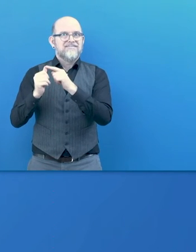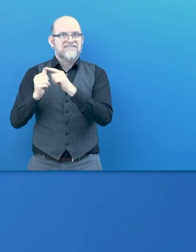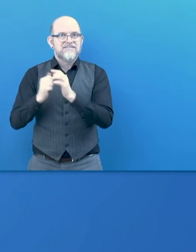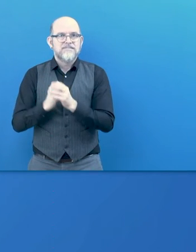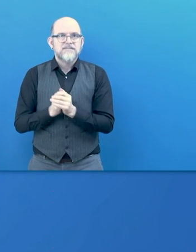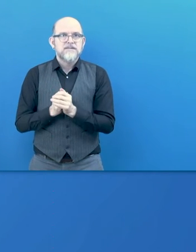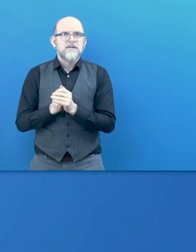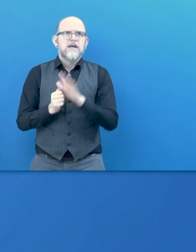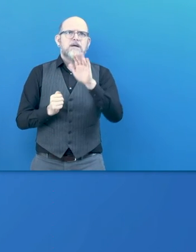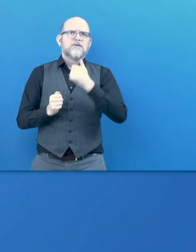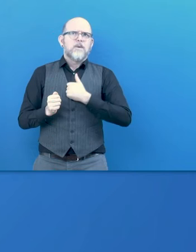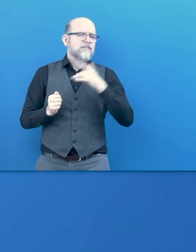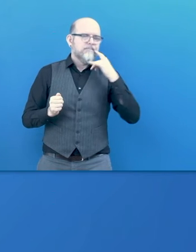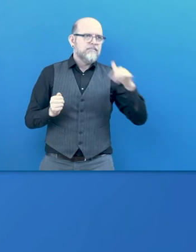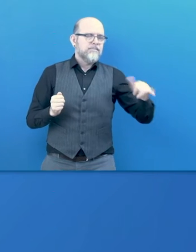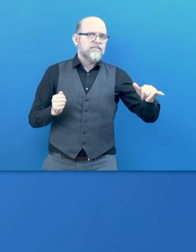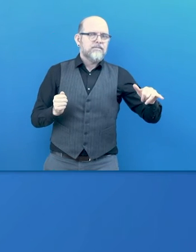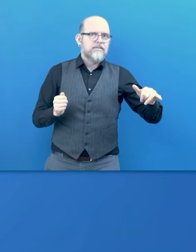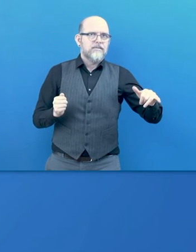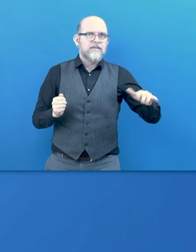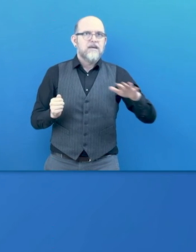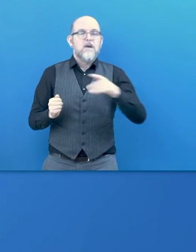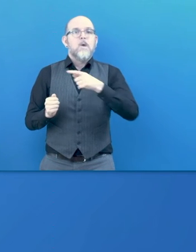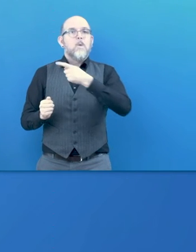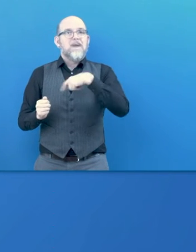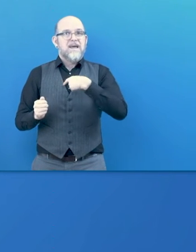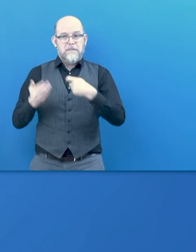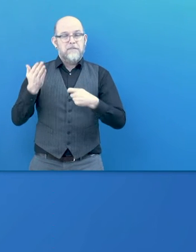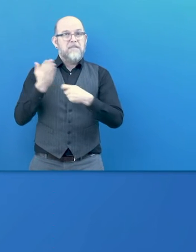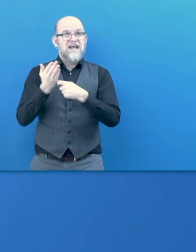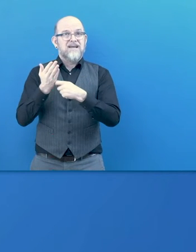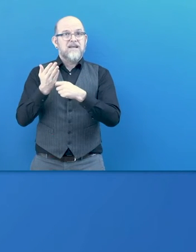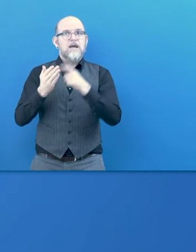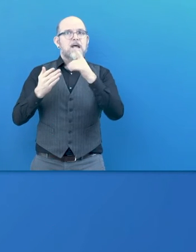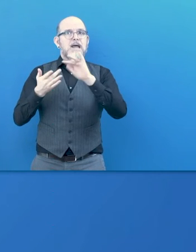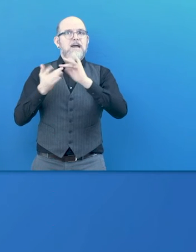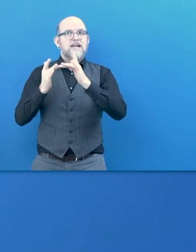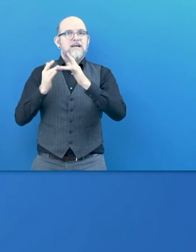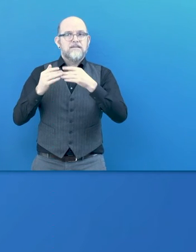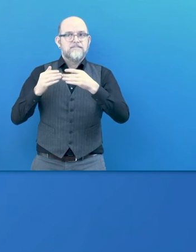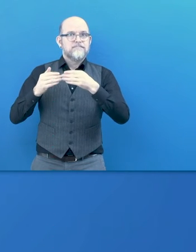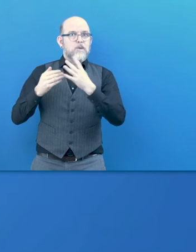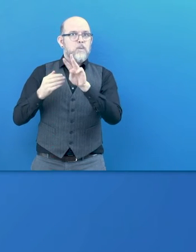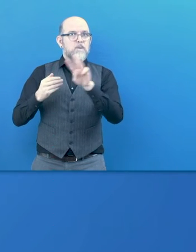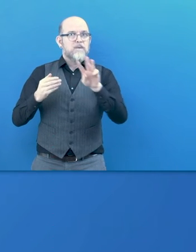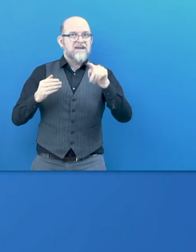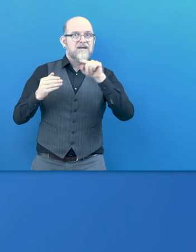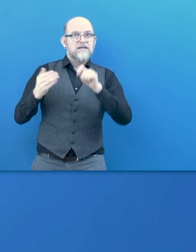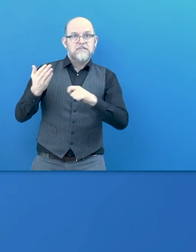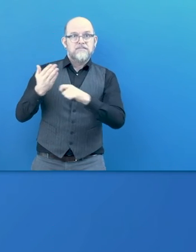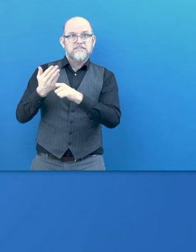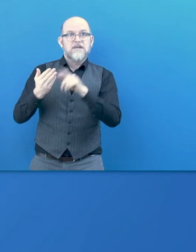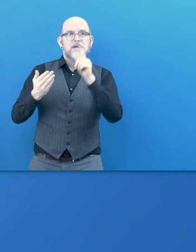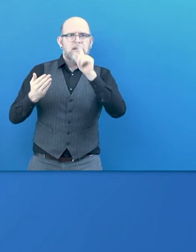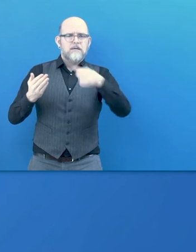Sorry. We can put a plugin on the web page and then you click on the bottom, the avatar or the person's